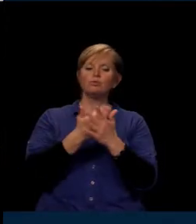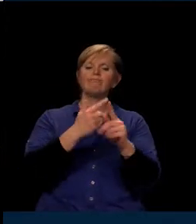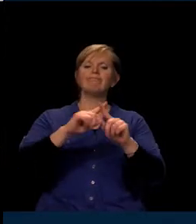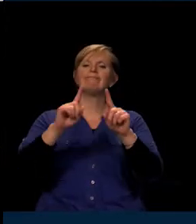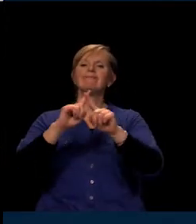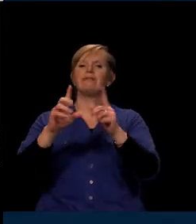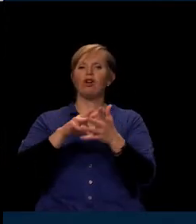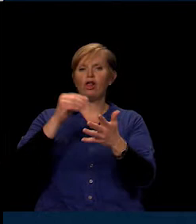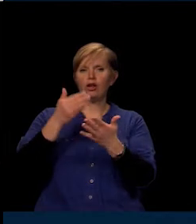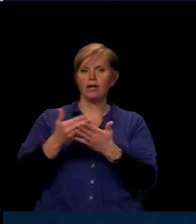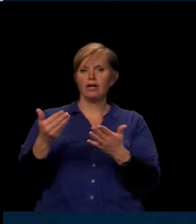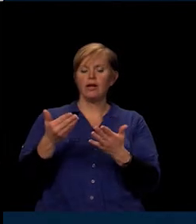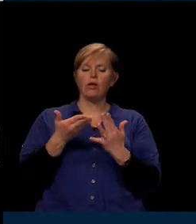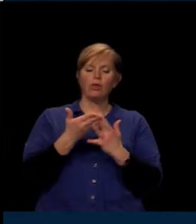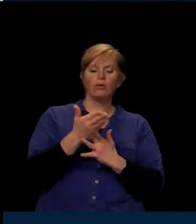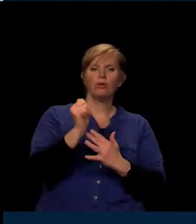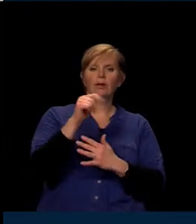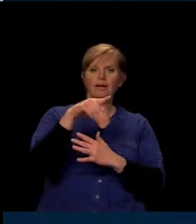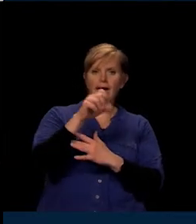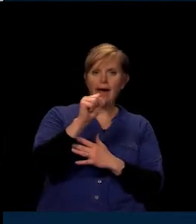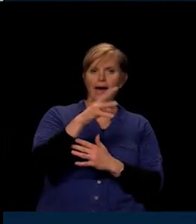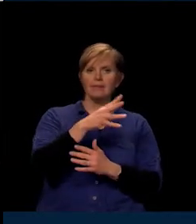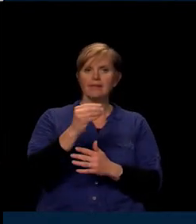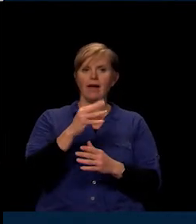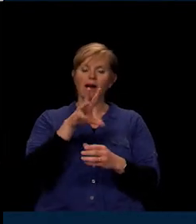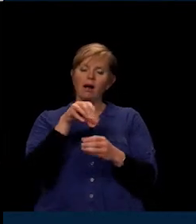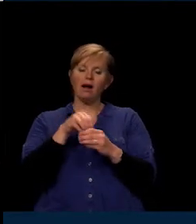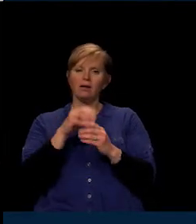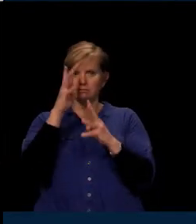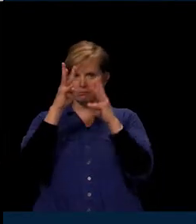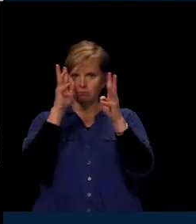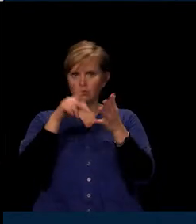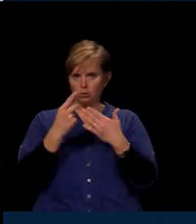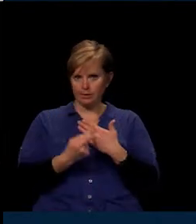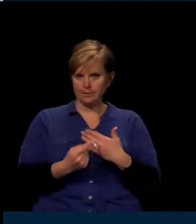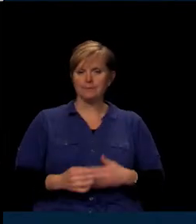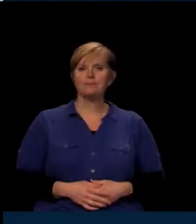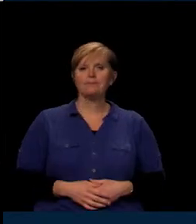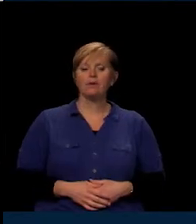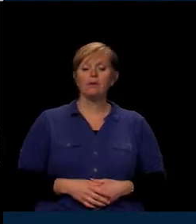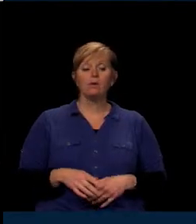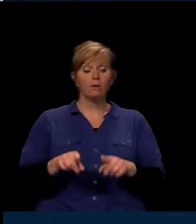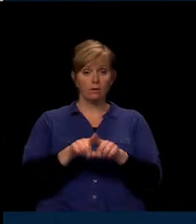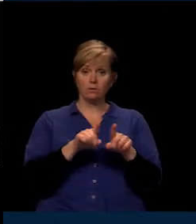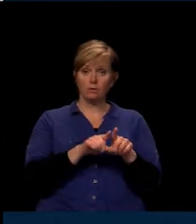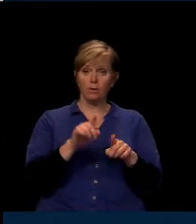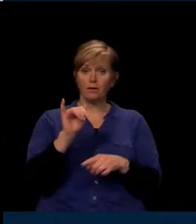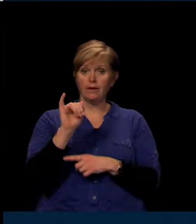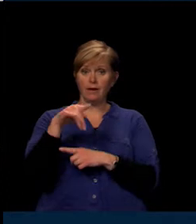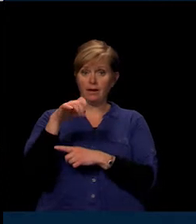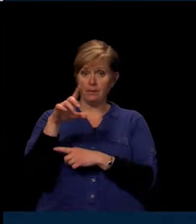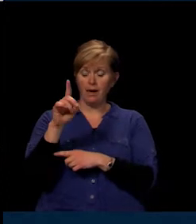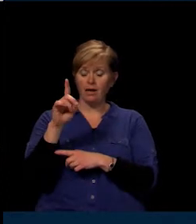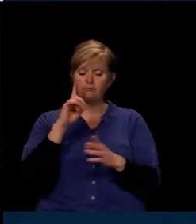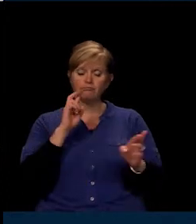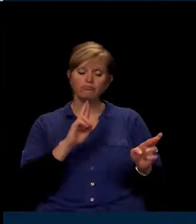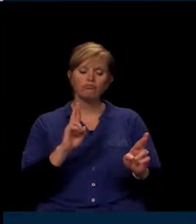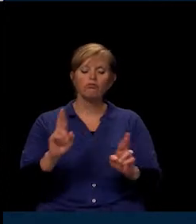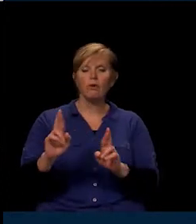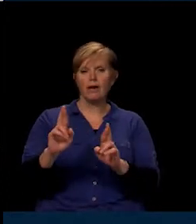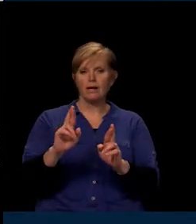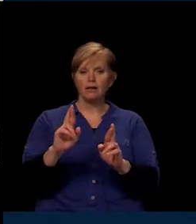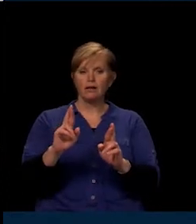via apps and content creation programs. Additionally, the iPad prepares students for their future